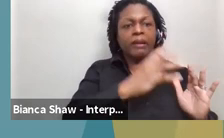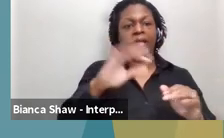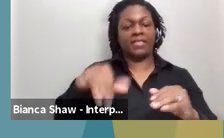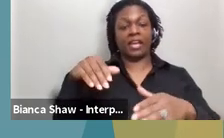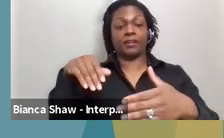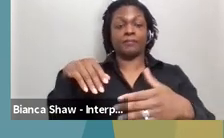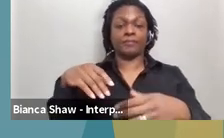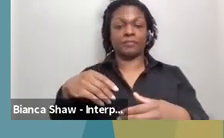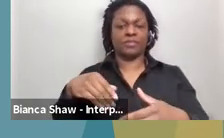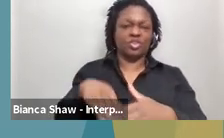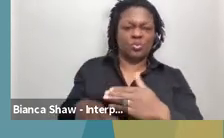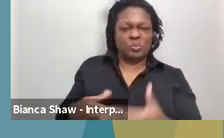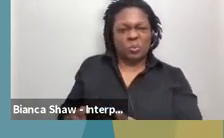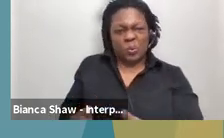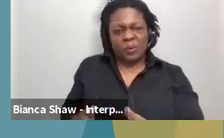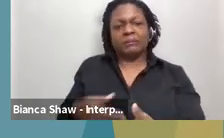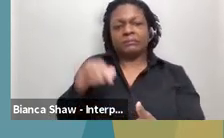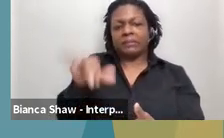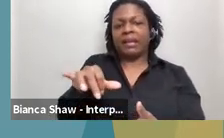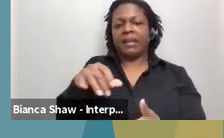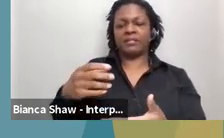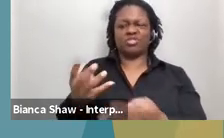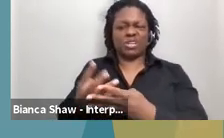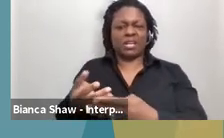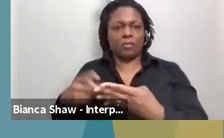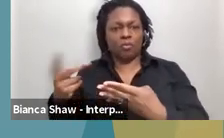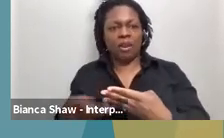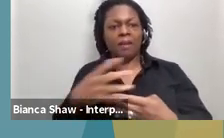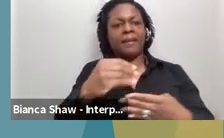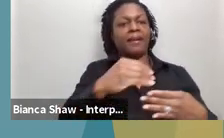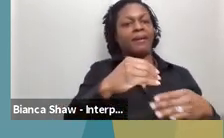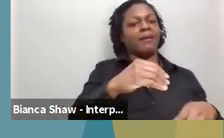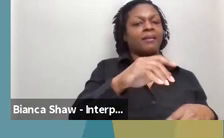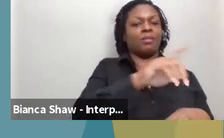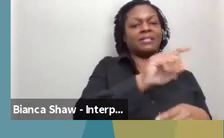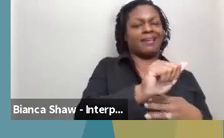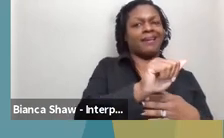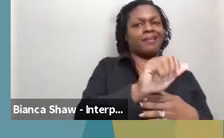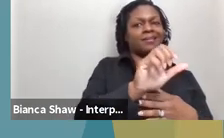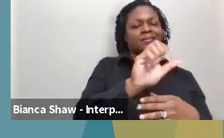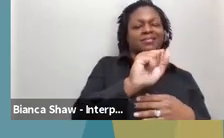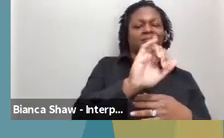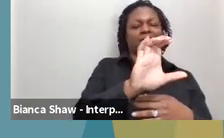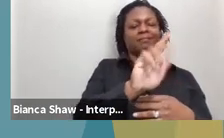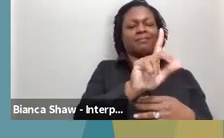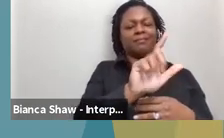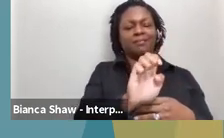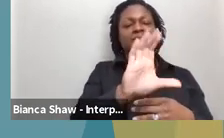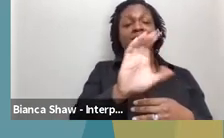and the Louisiana Sickle Cell Commission. And those are all under the larger umbrella of